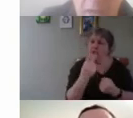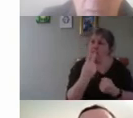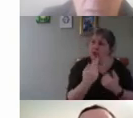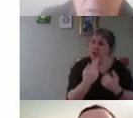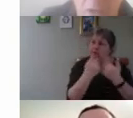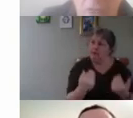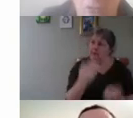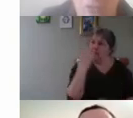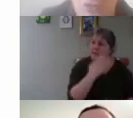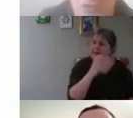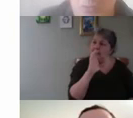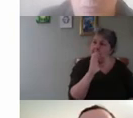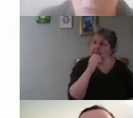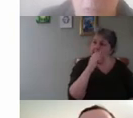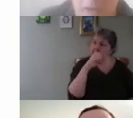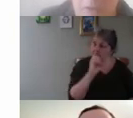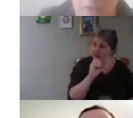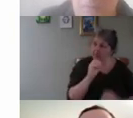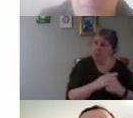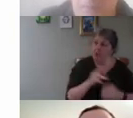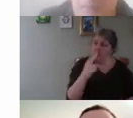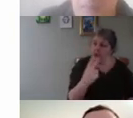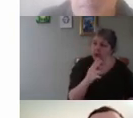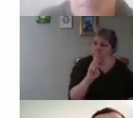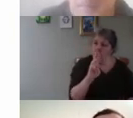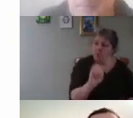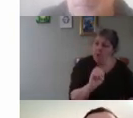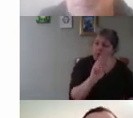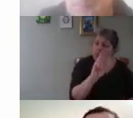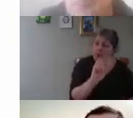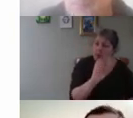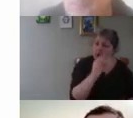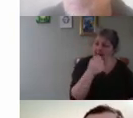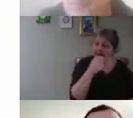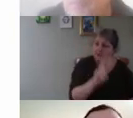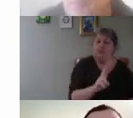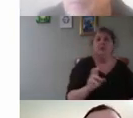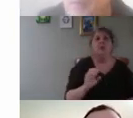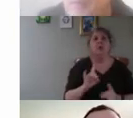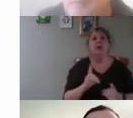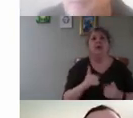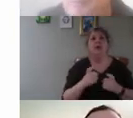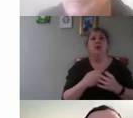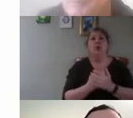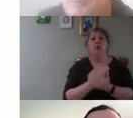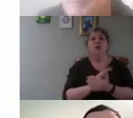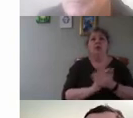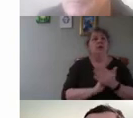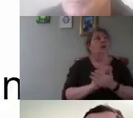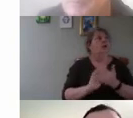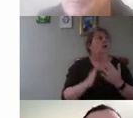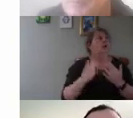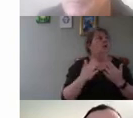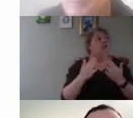heating cables for the two propagator okay so I'm going to show you